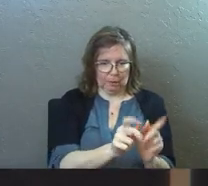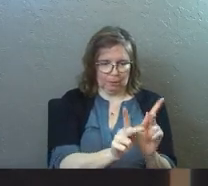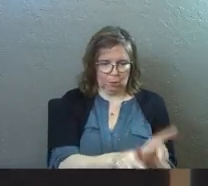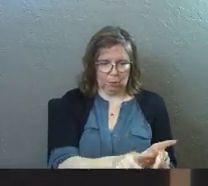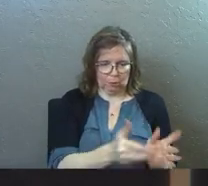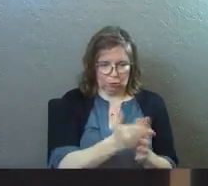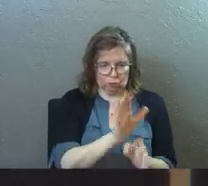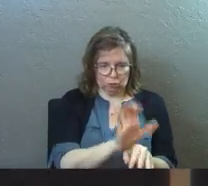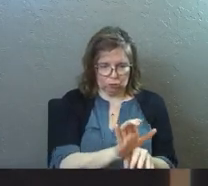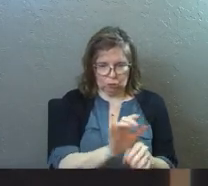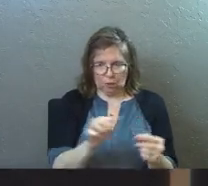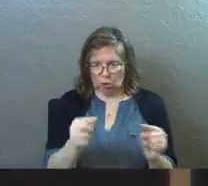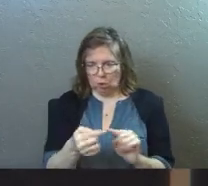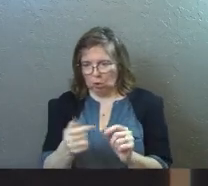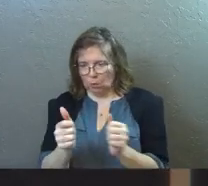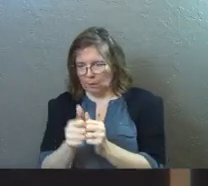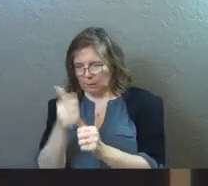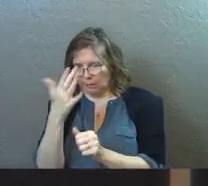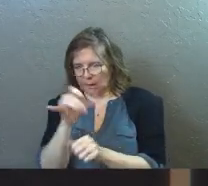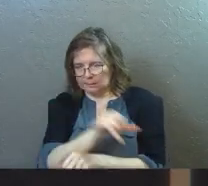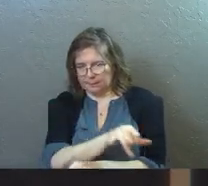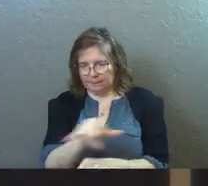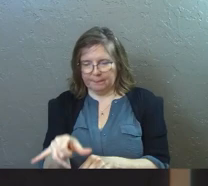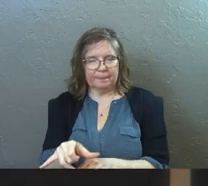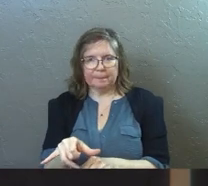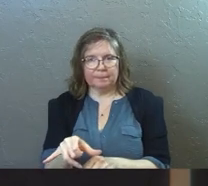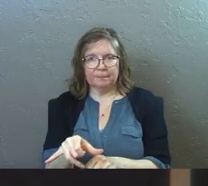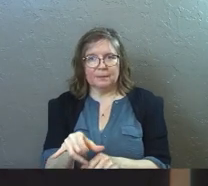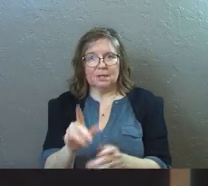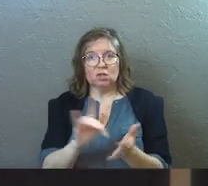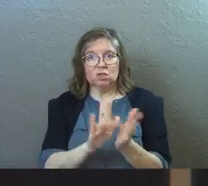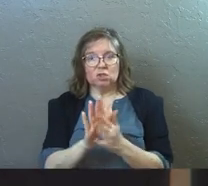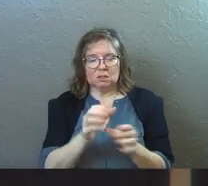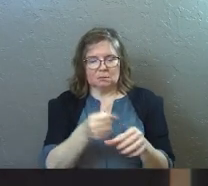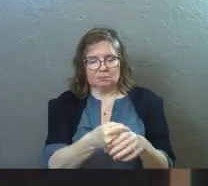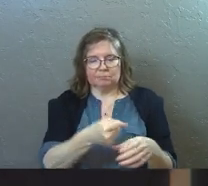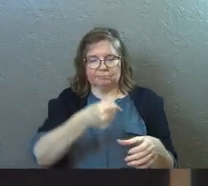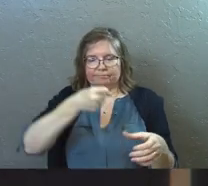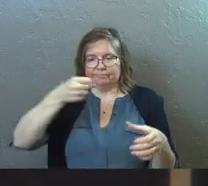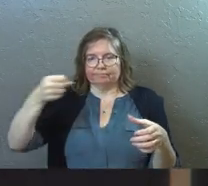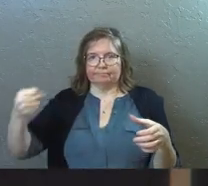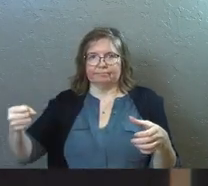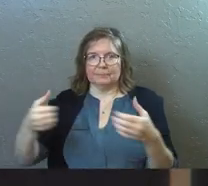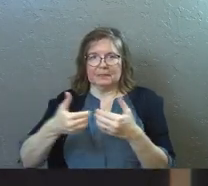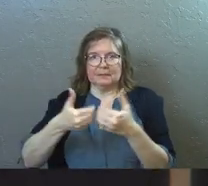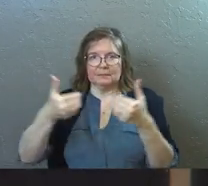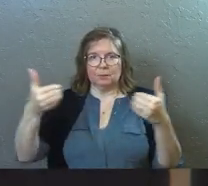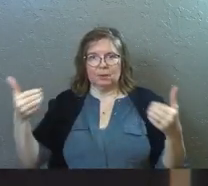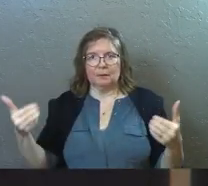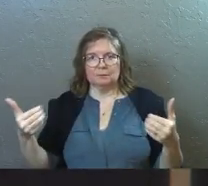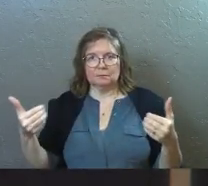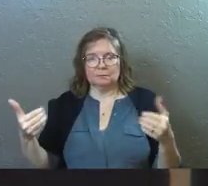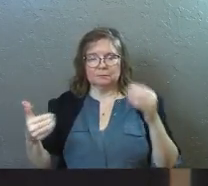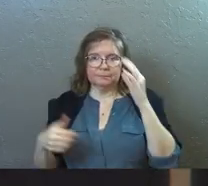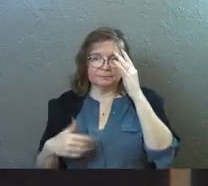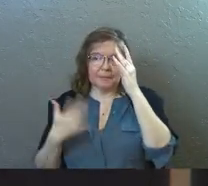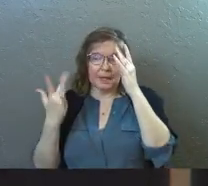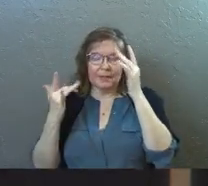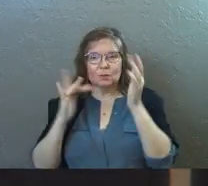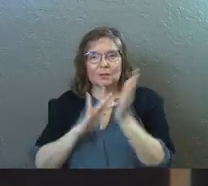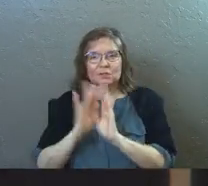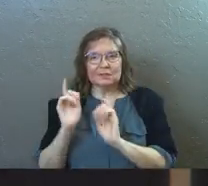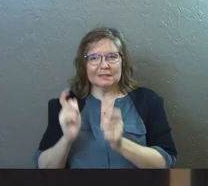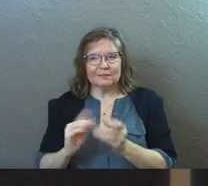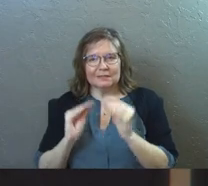as God. You have to pull Jesus out of that picture. And I think that that's what this passage is for. That's why he gives us this teaching.